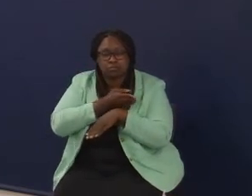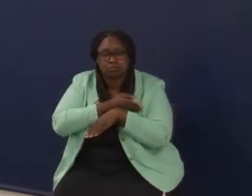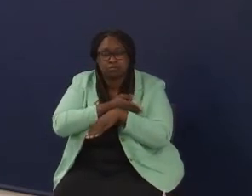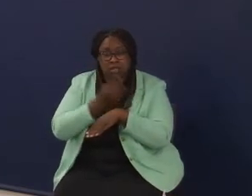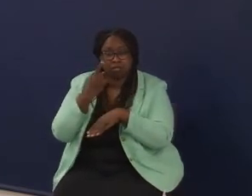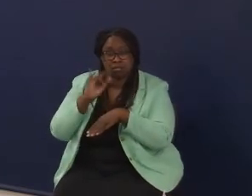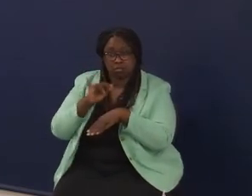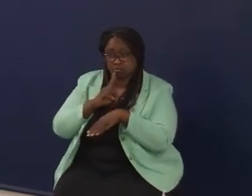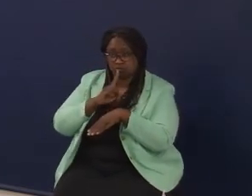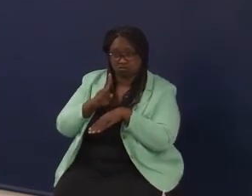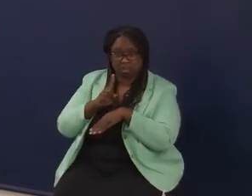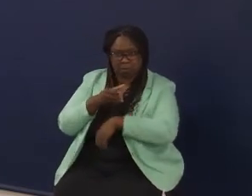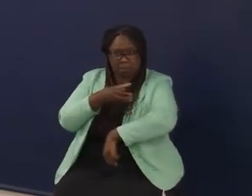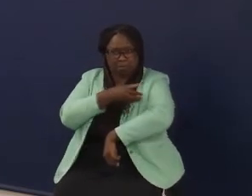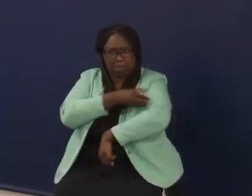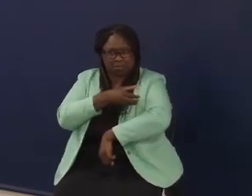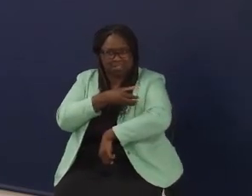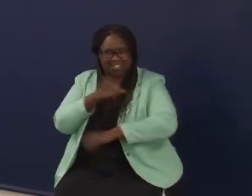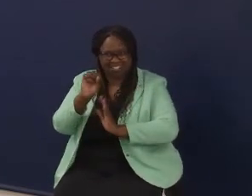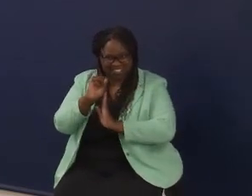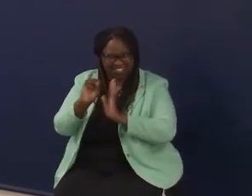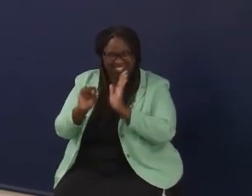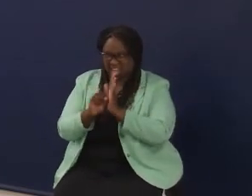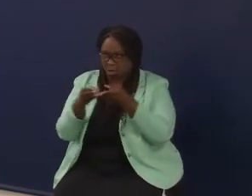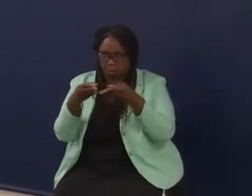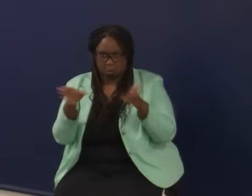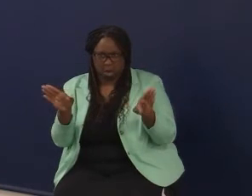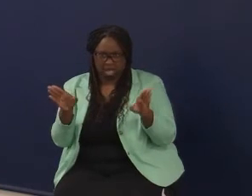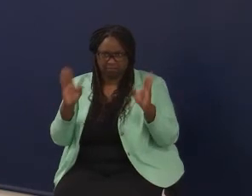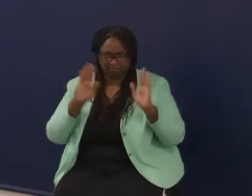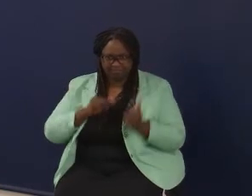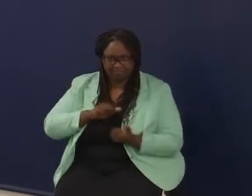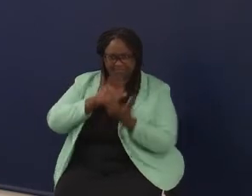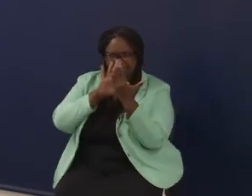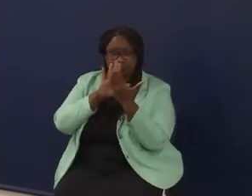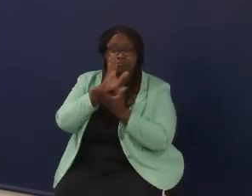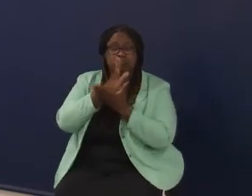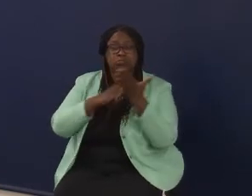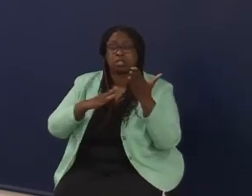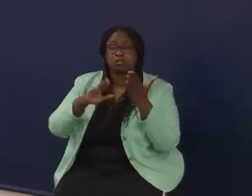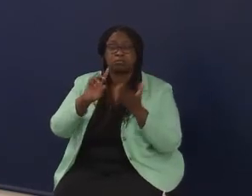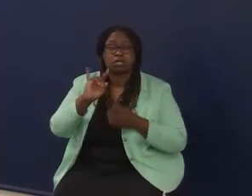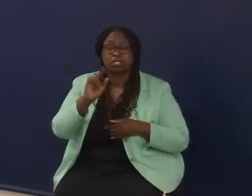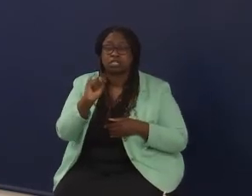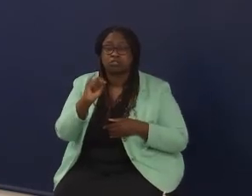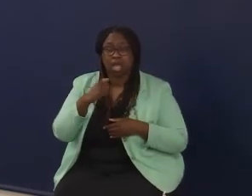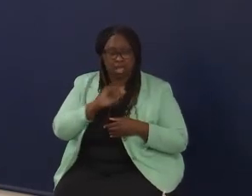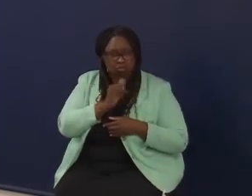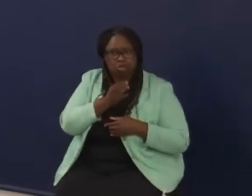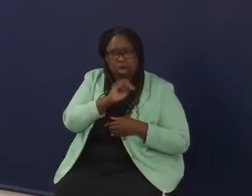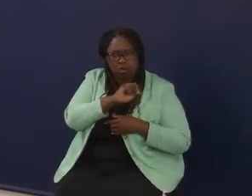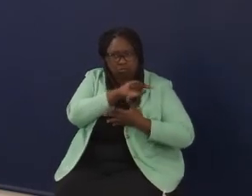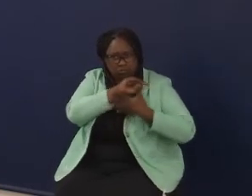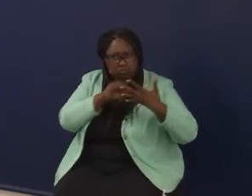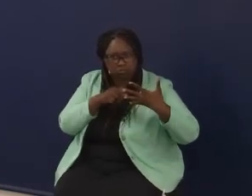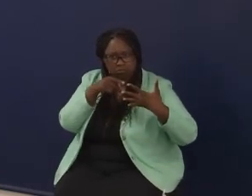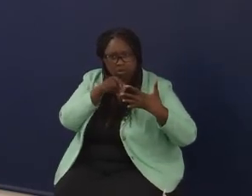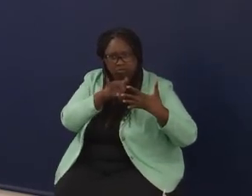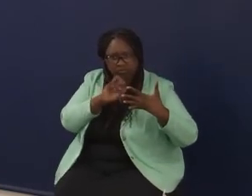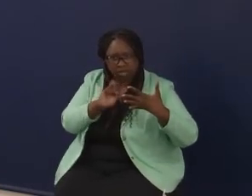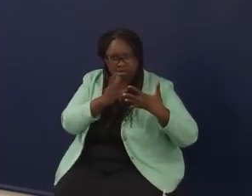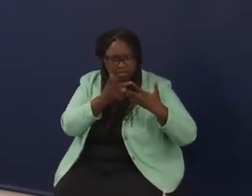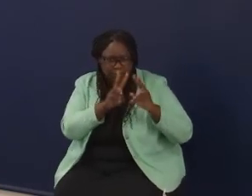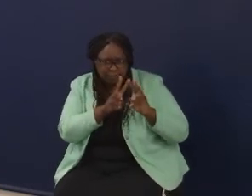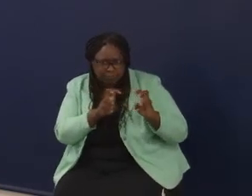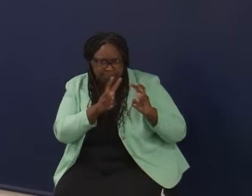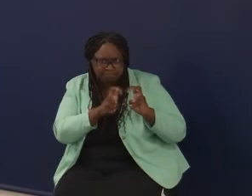power of a statewide, because currently, you've got districts that have developed their own locally, and they've got their own assessment